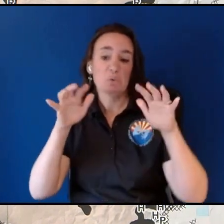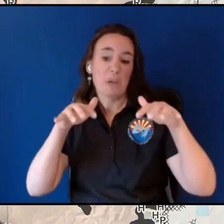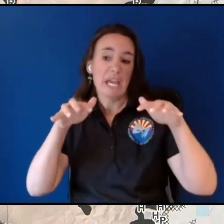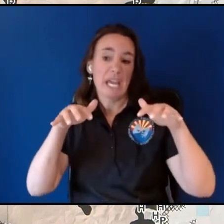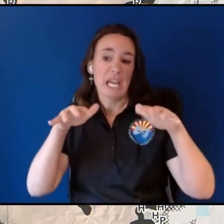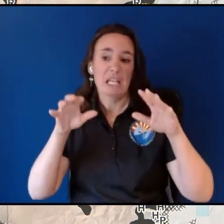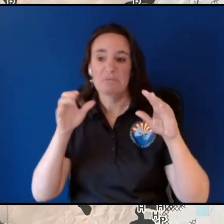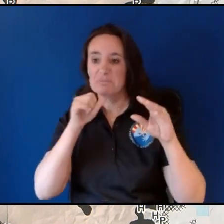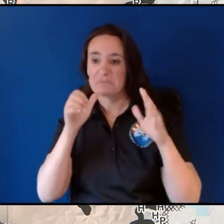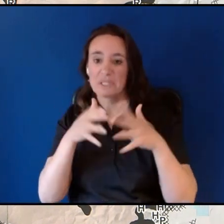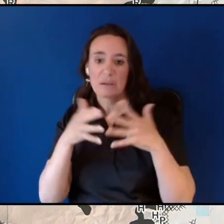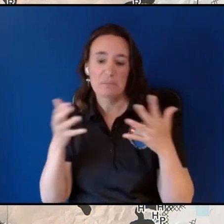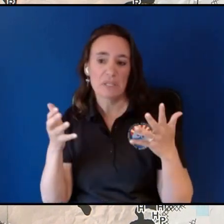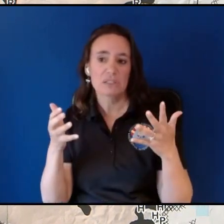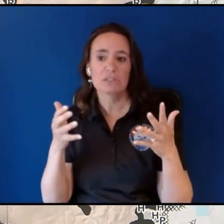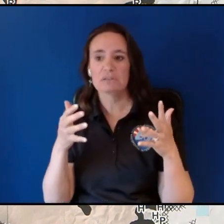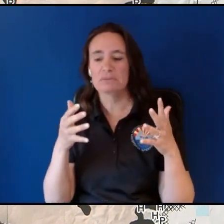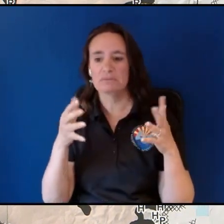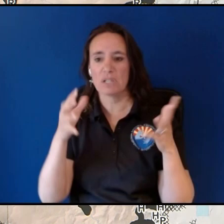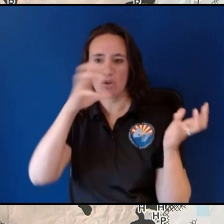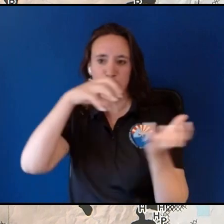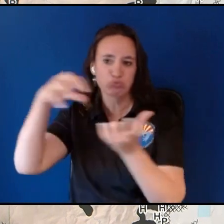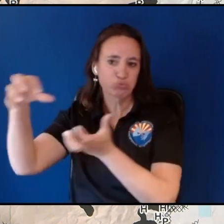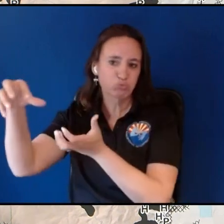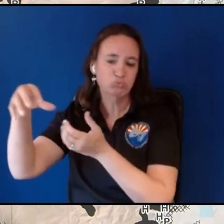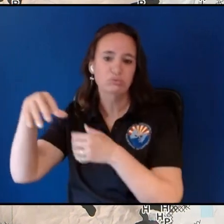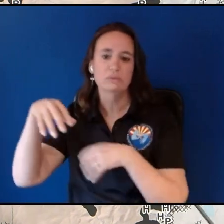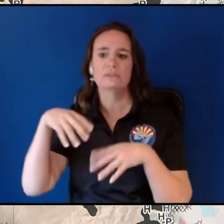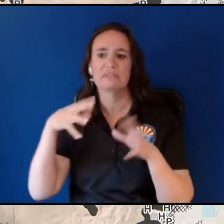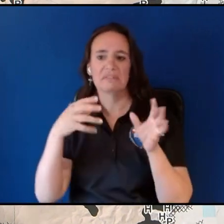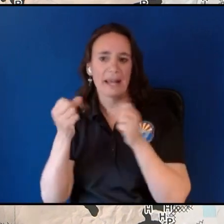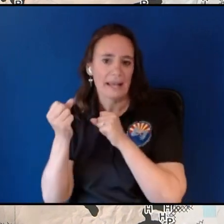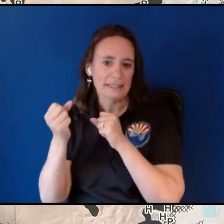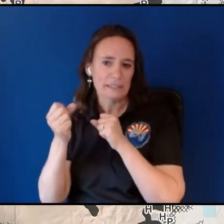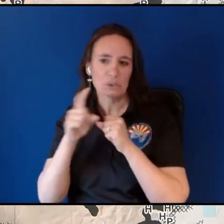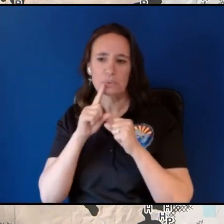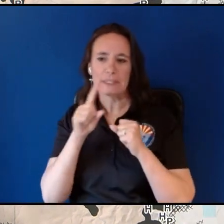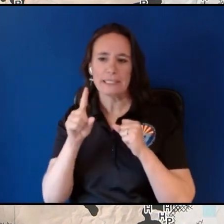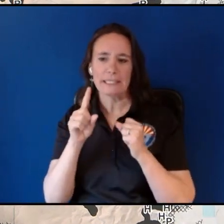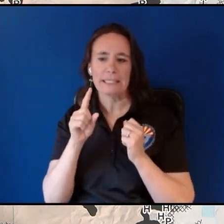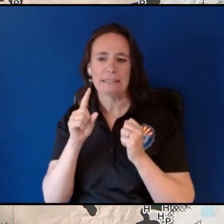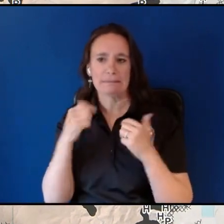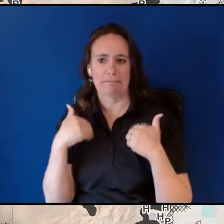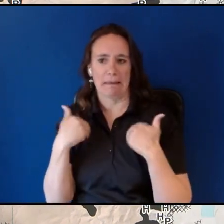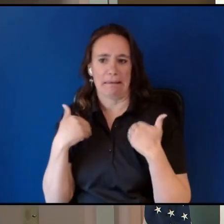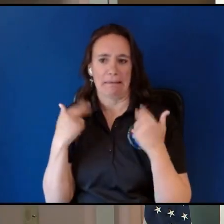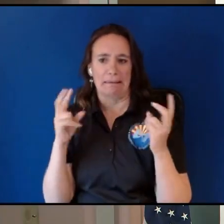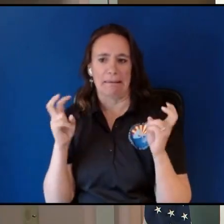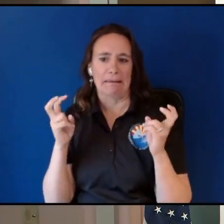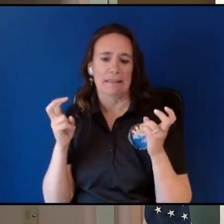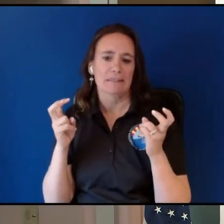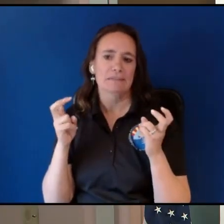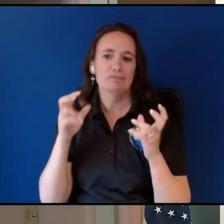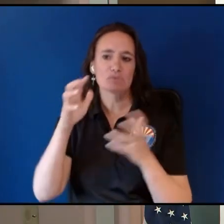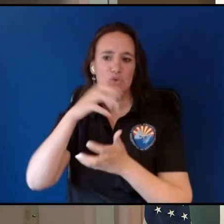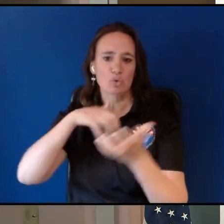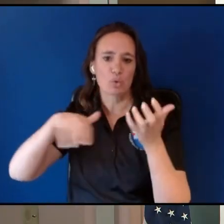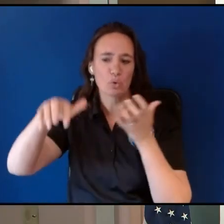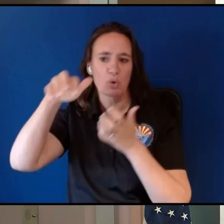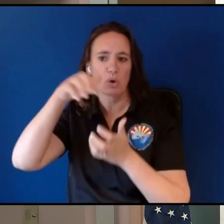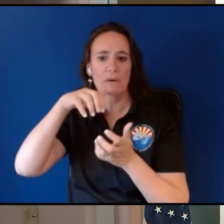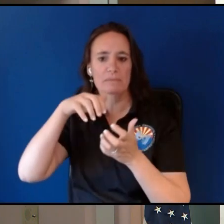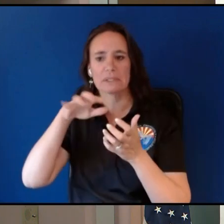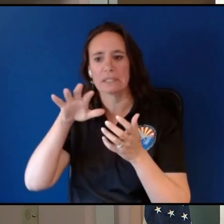fast moving and they were still in their pretty infant stages over the fire as they progressed eastward